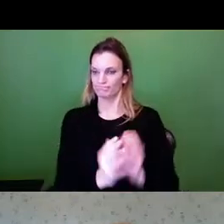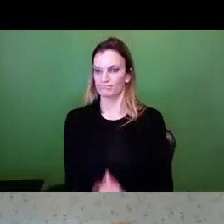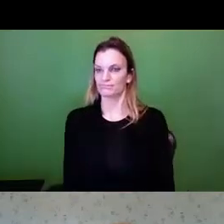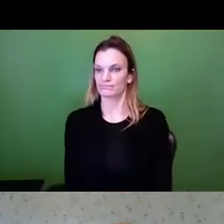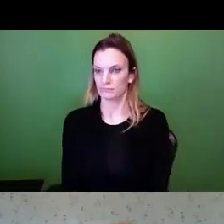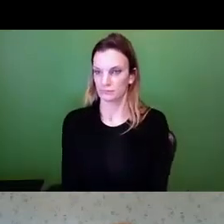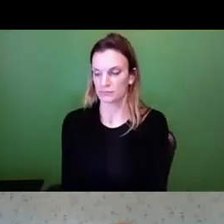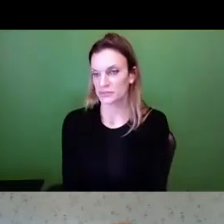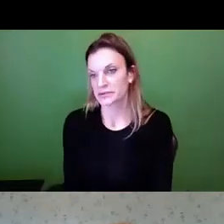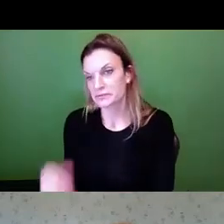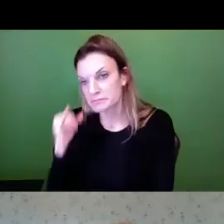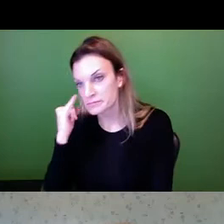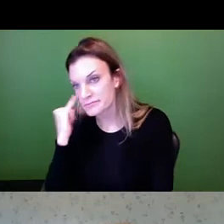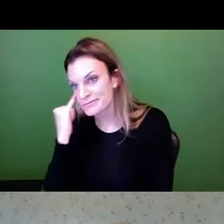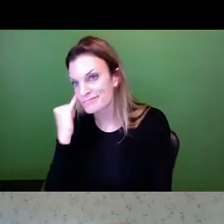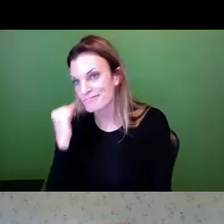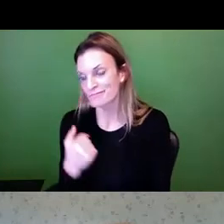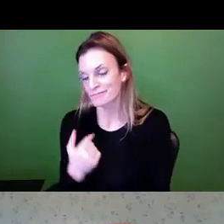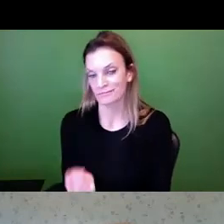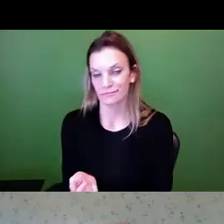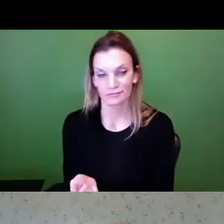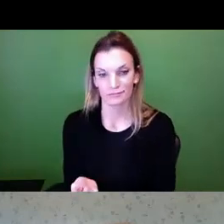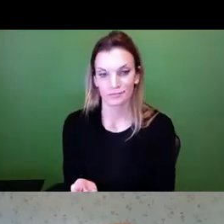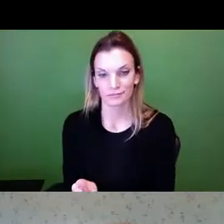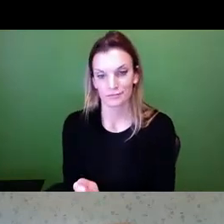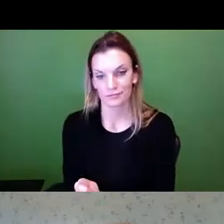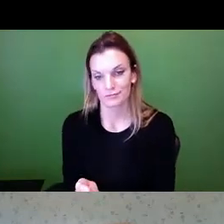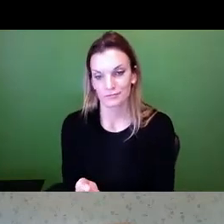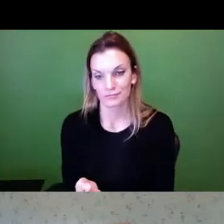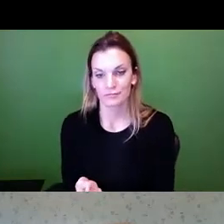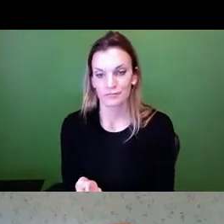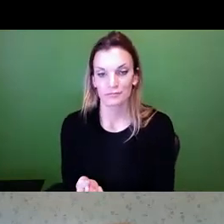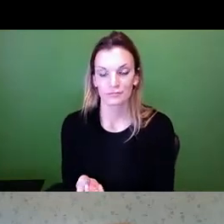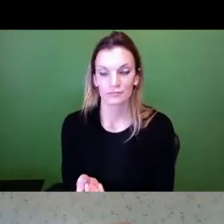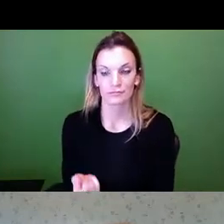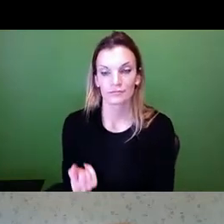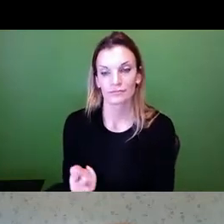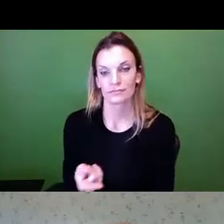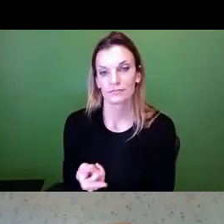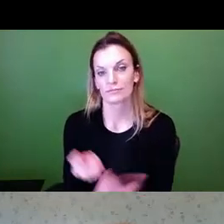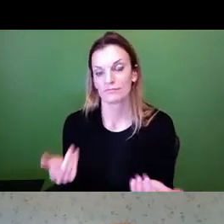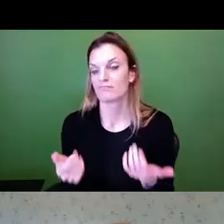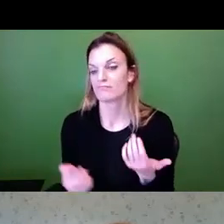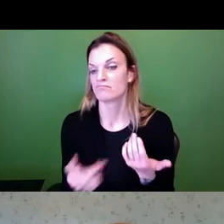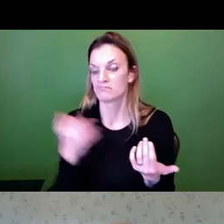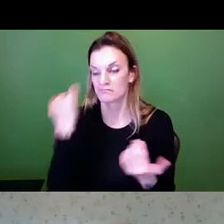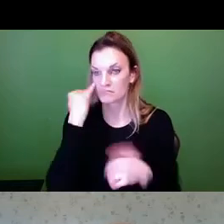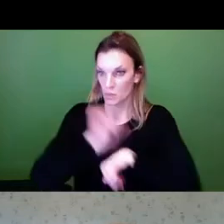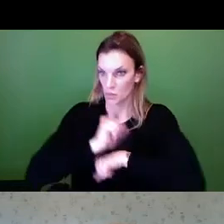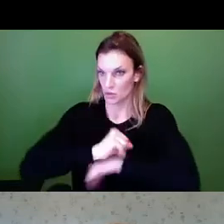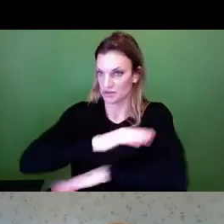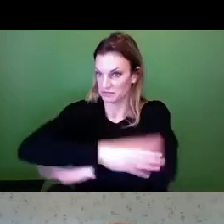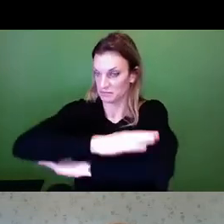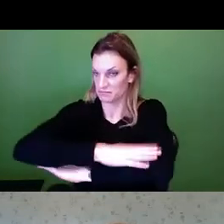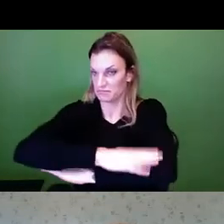If a person needs adjustments at their, most of us work out of cubicles, if at their desk they need